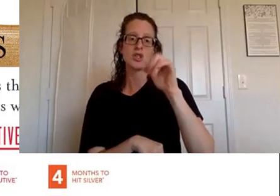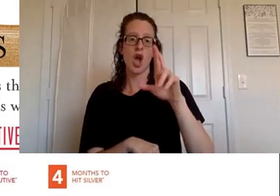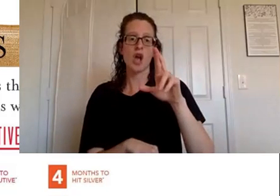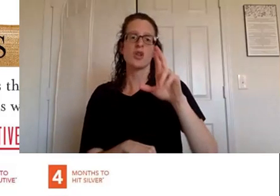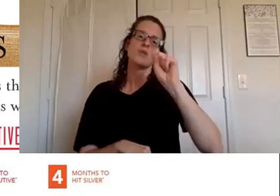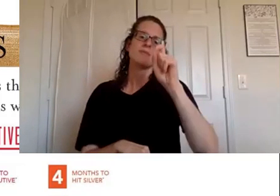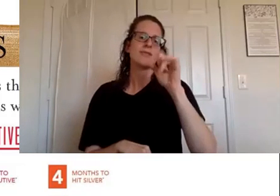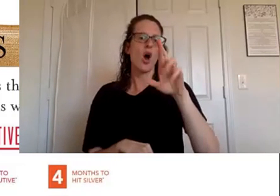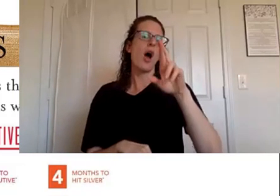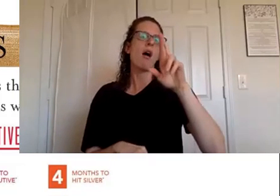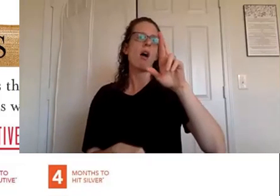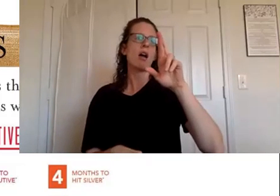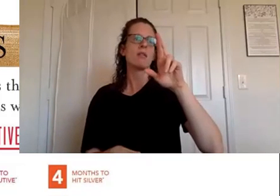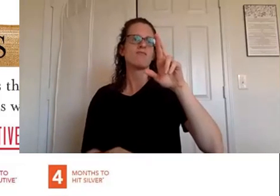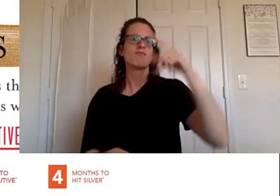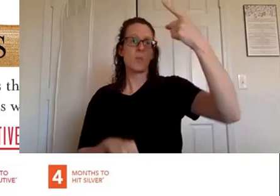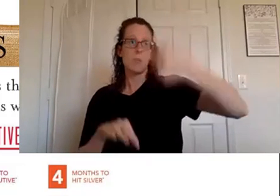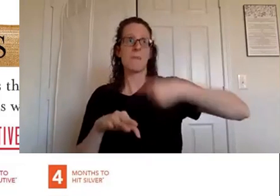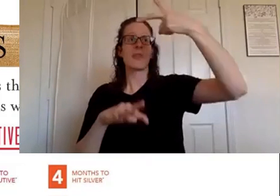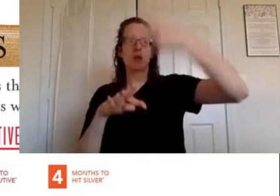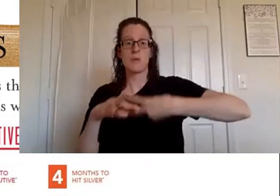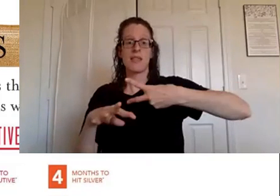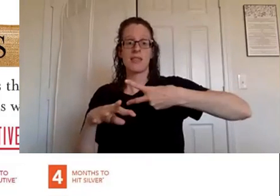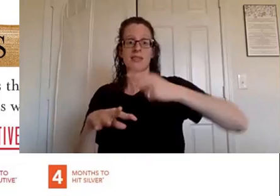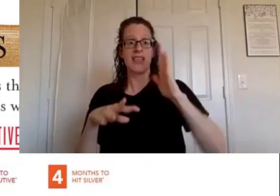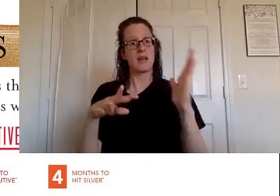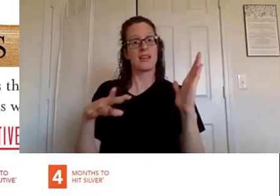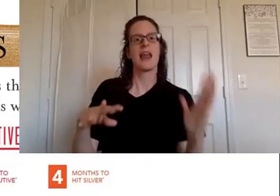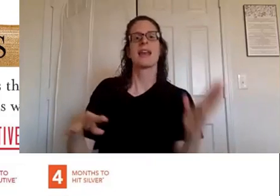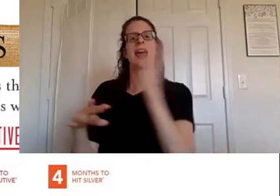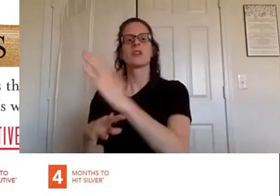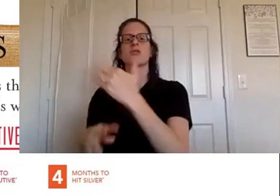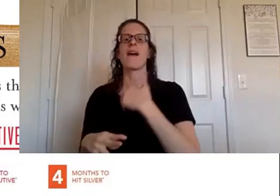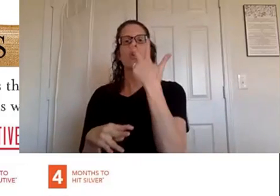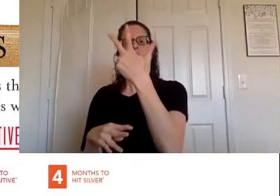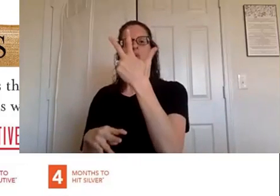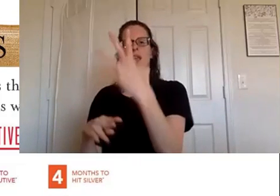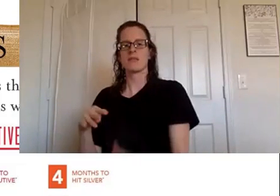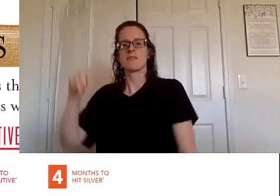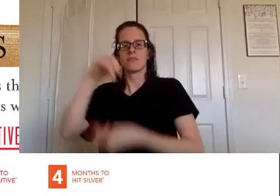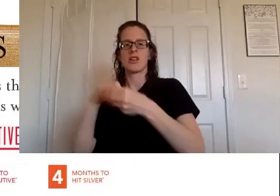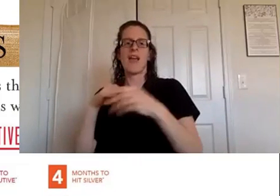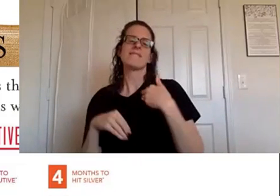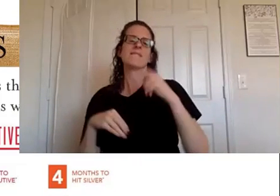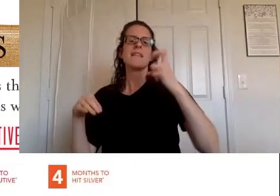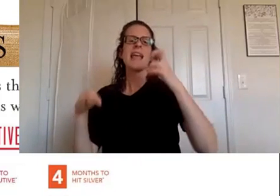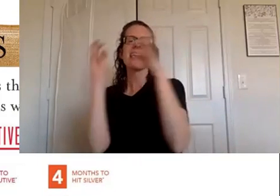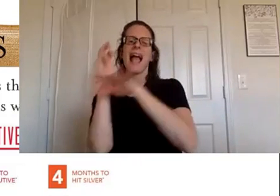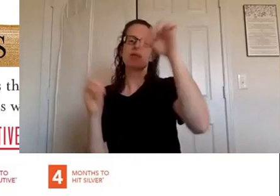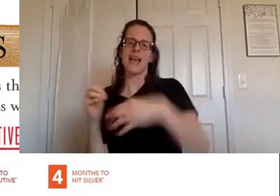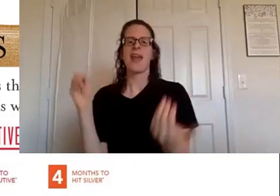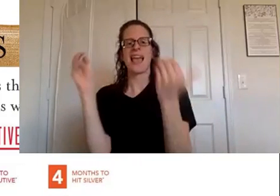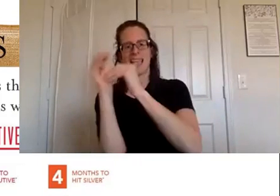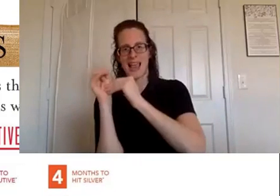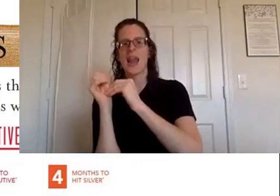that rank before so the rank to the left when you hit it the clock starts over and you start the next month at month